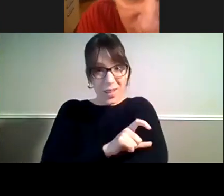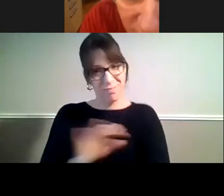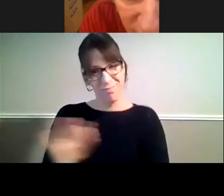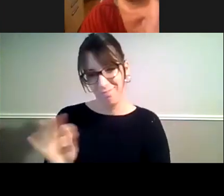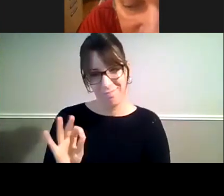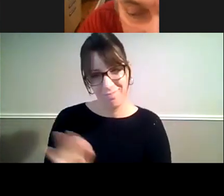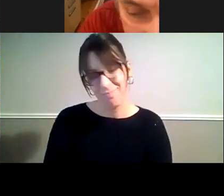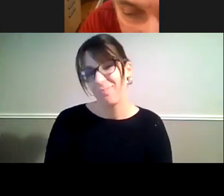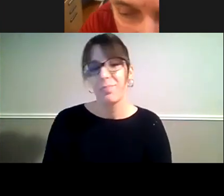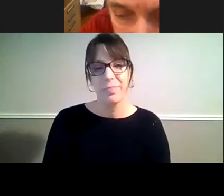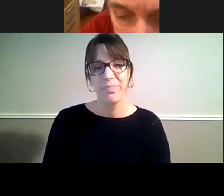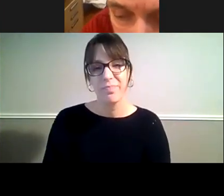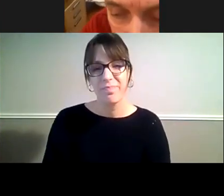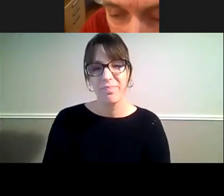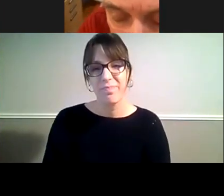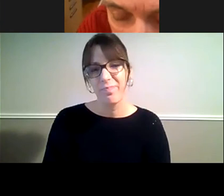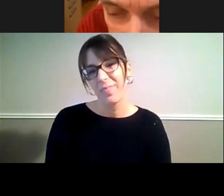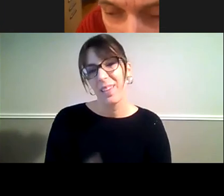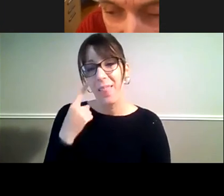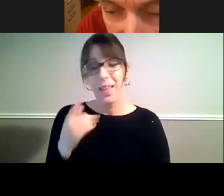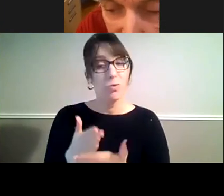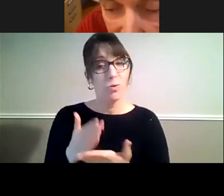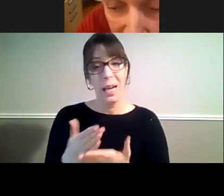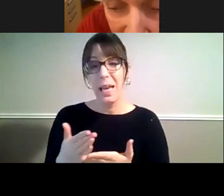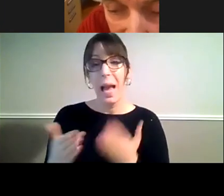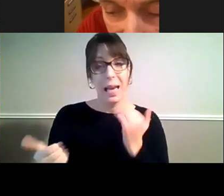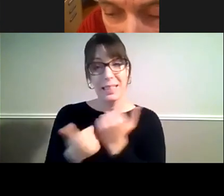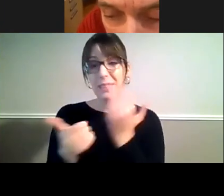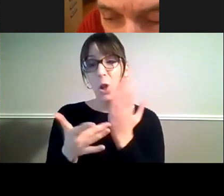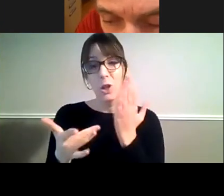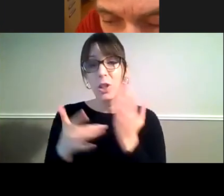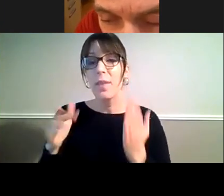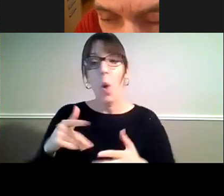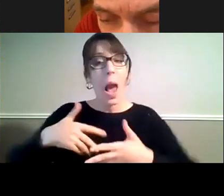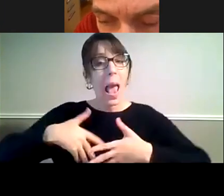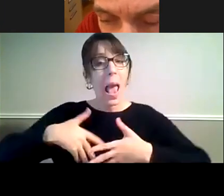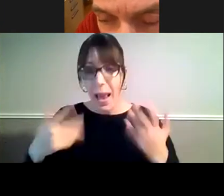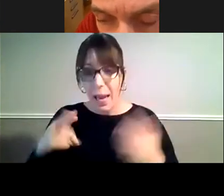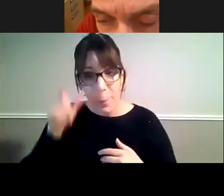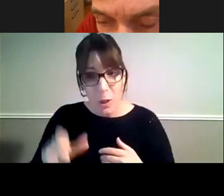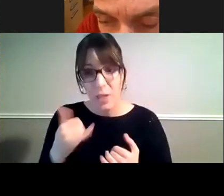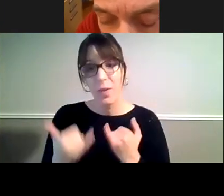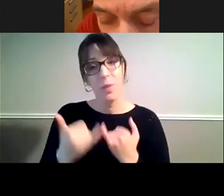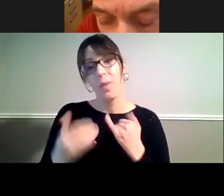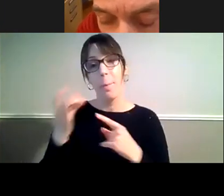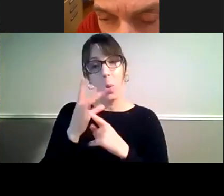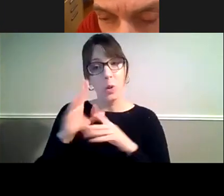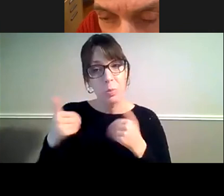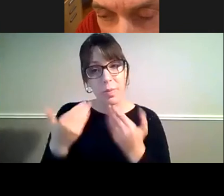one of the reasons why assistive technology for all is so important that it's resolved one way or another.